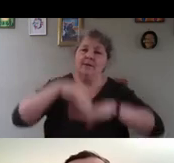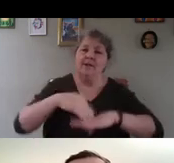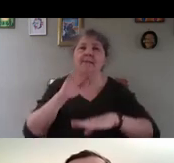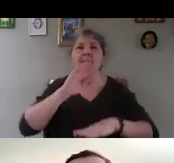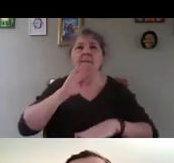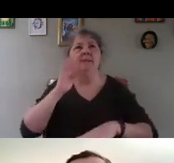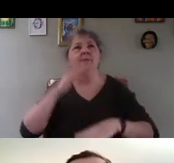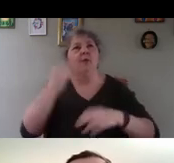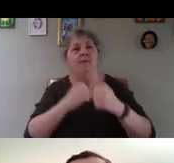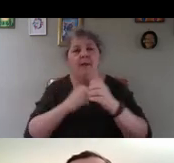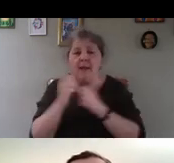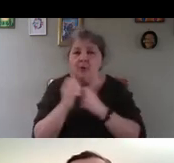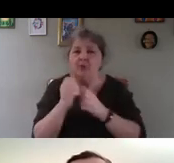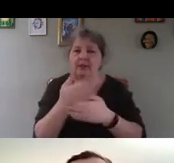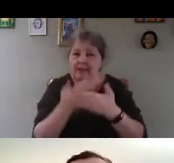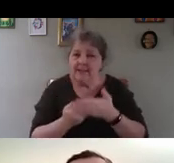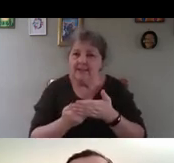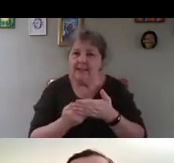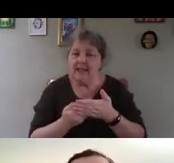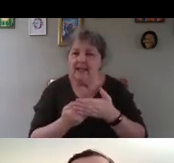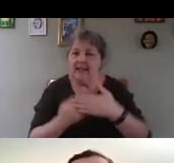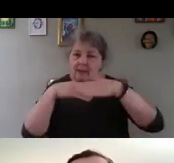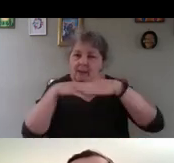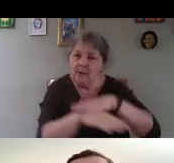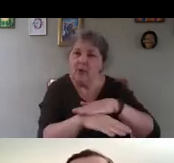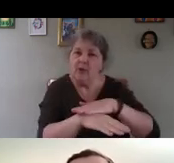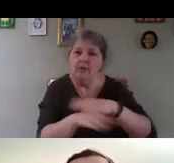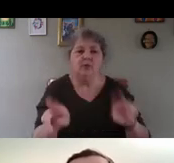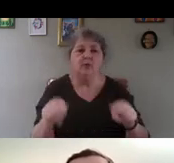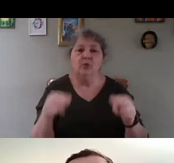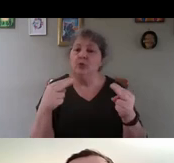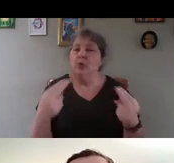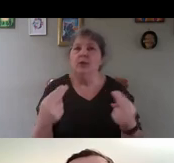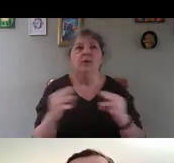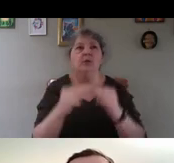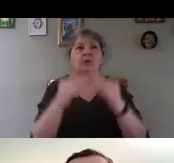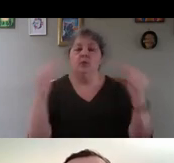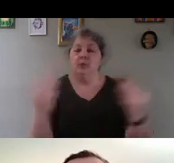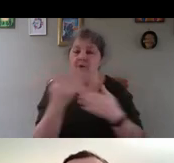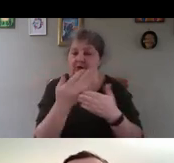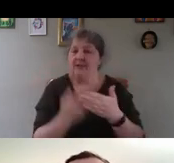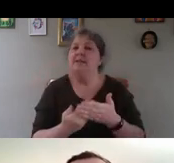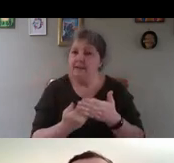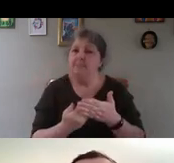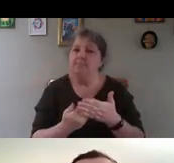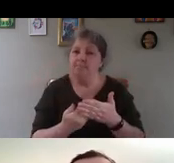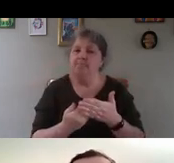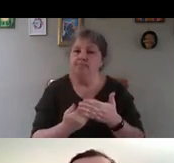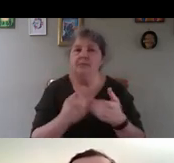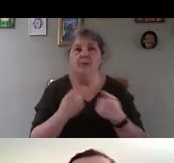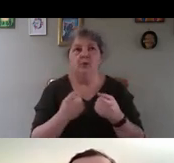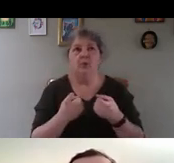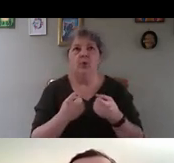energy inside your polytunnel, you don't need to put too much inside your propagator. So, you're going to save